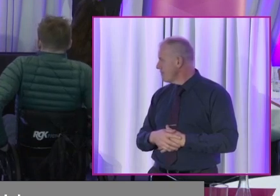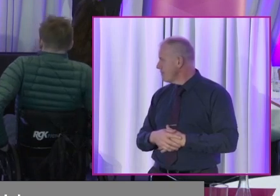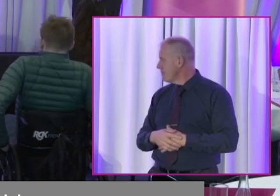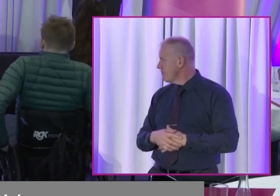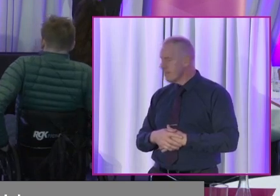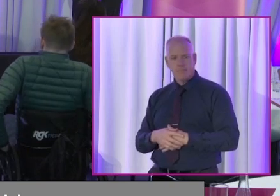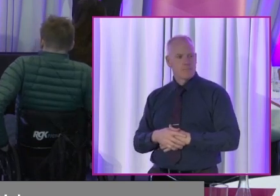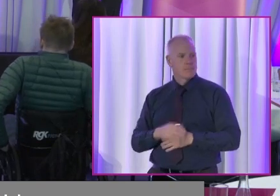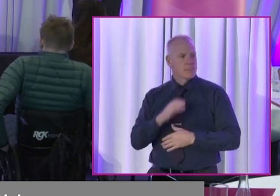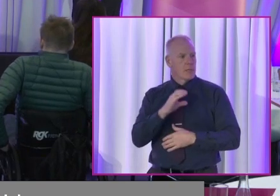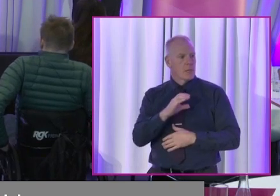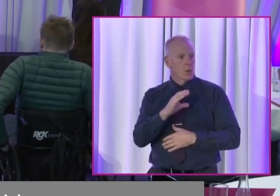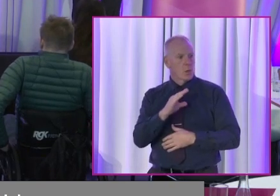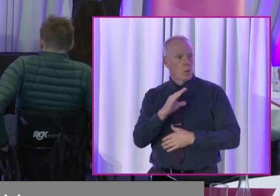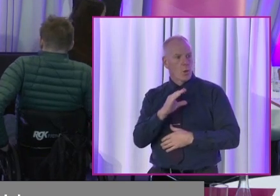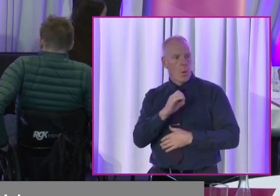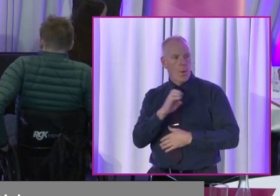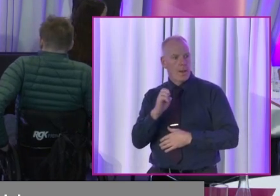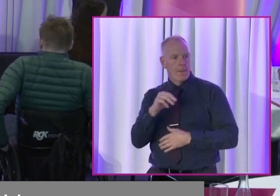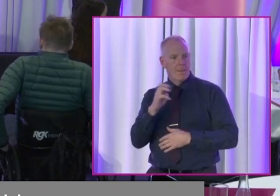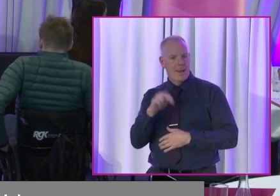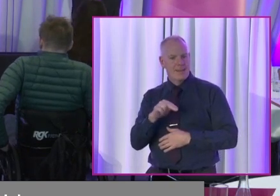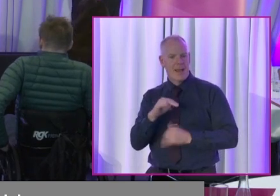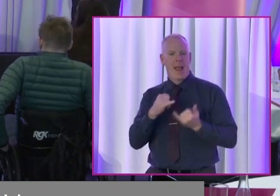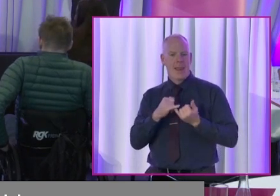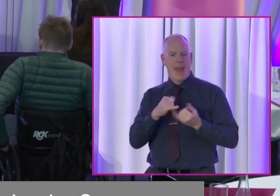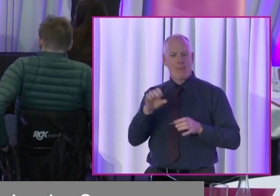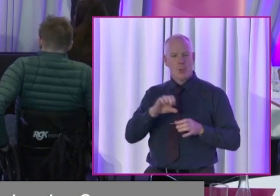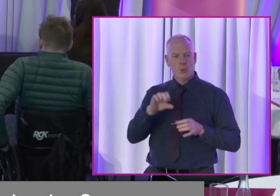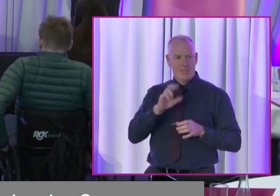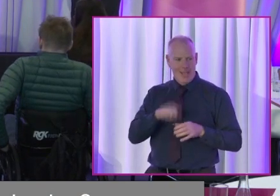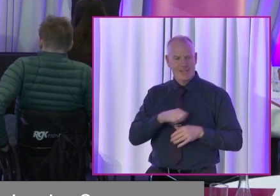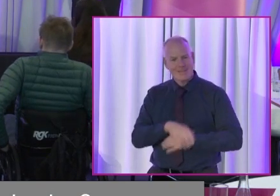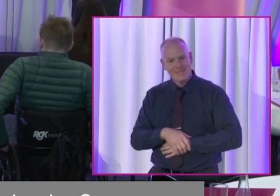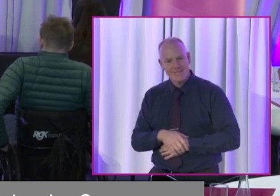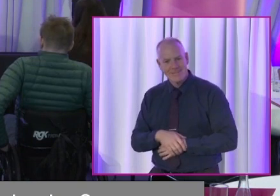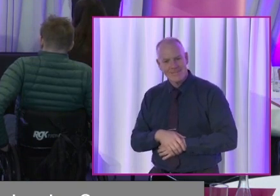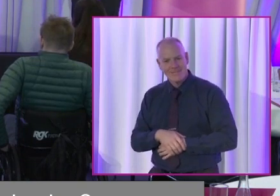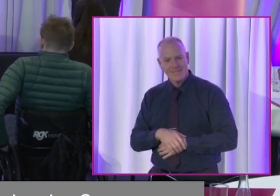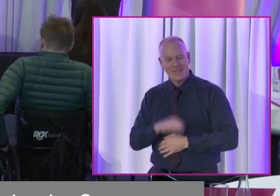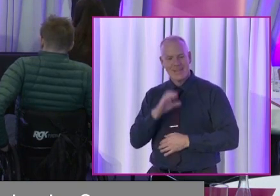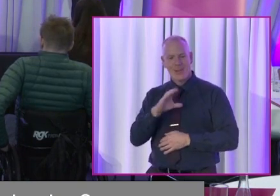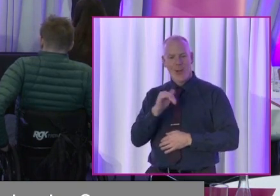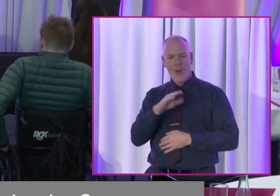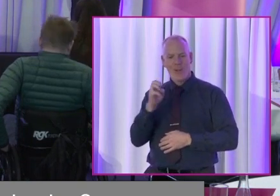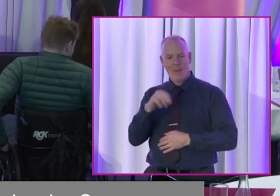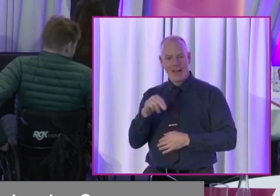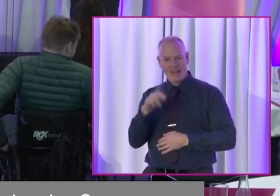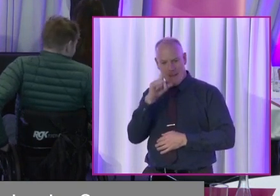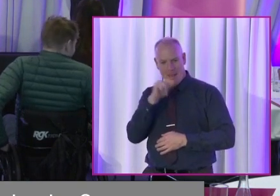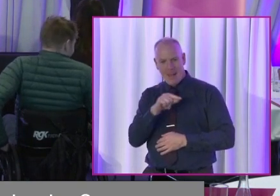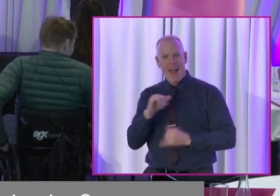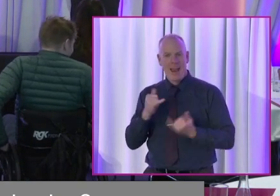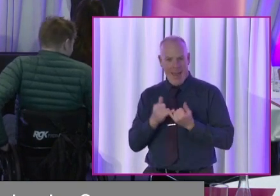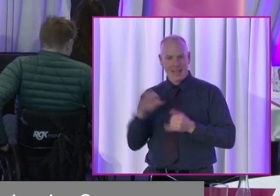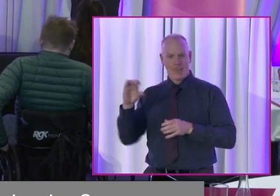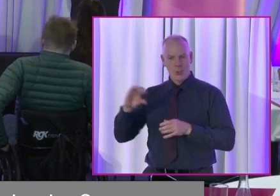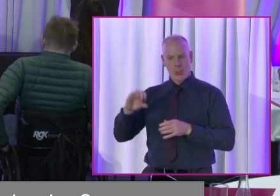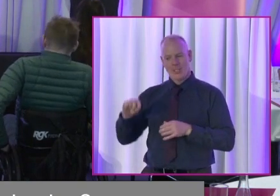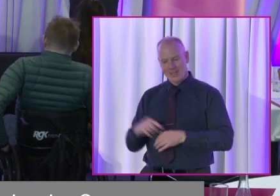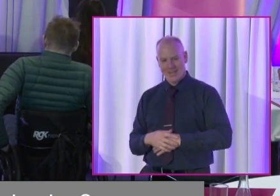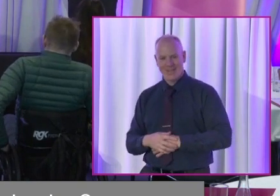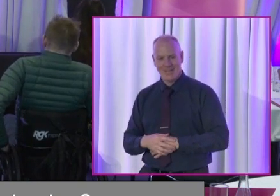It's Colman, isn't it? Yes, like the messenger. What kind of... Colman? Colman. Alright. Good man.